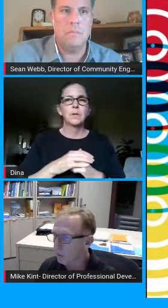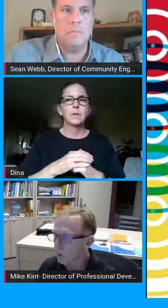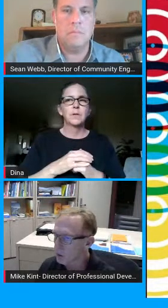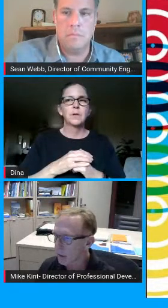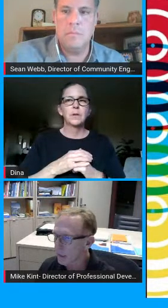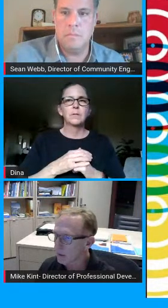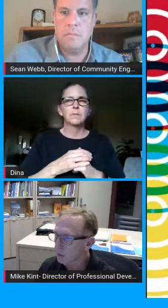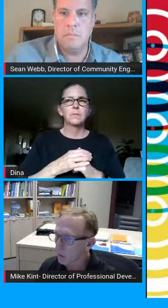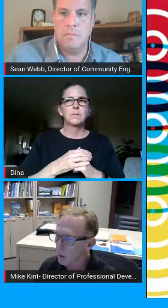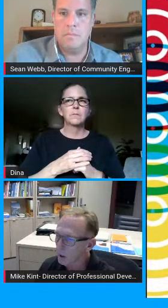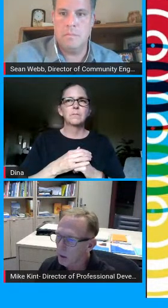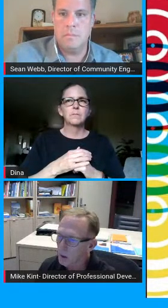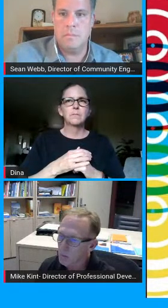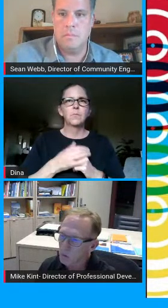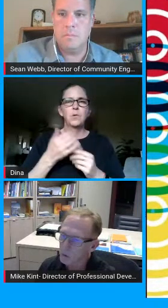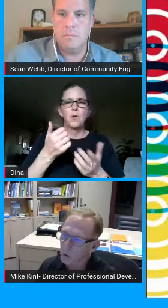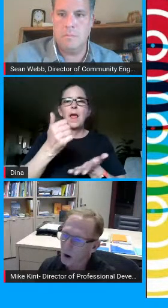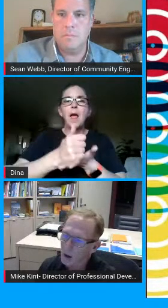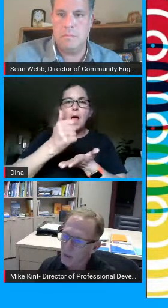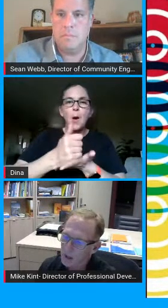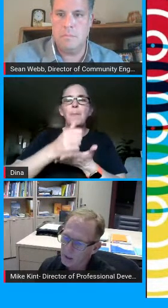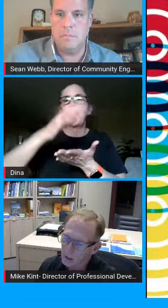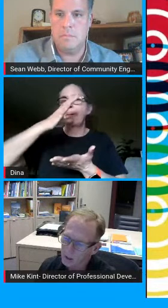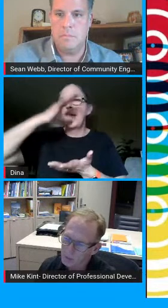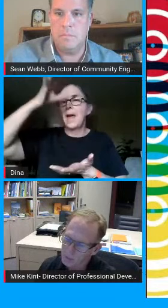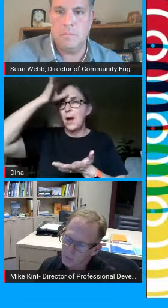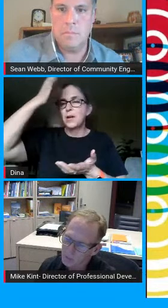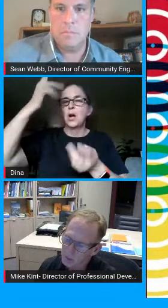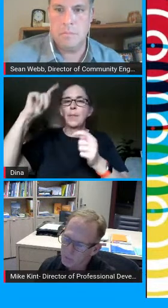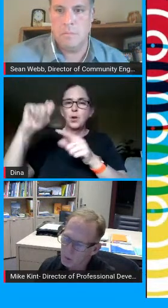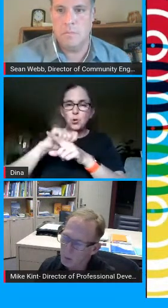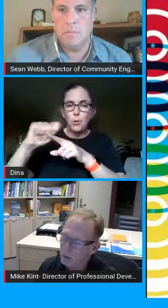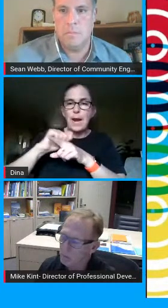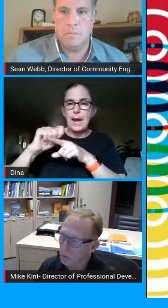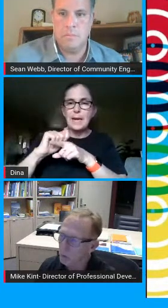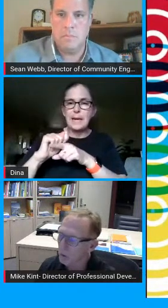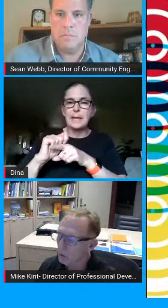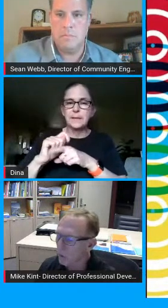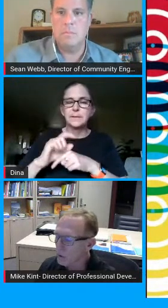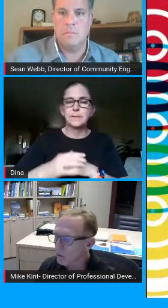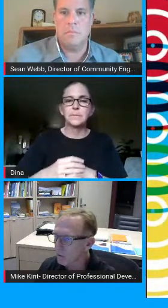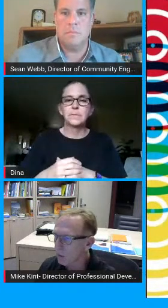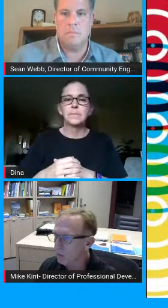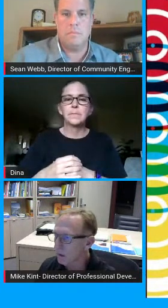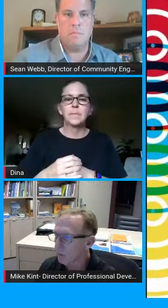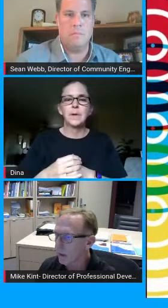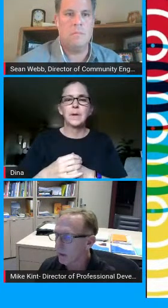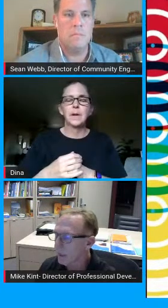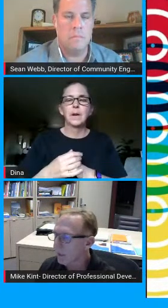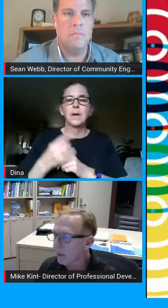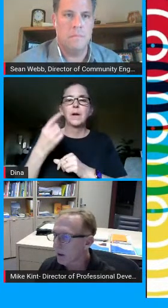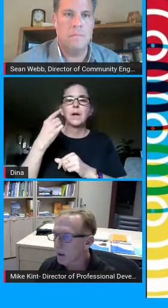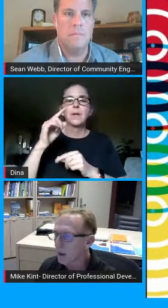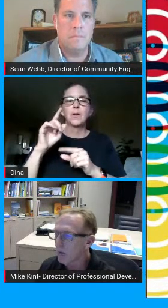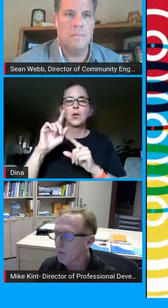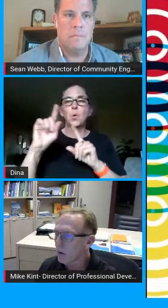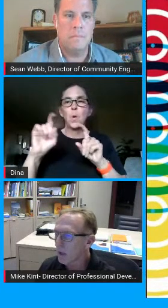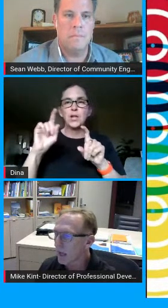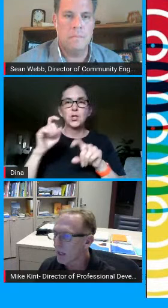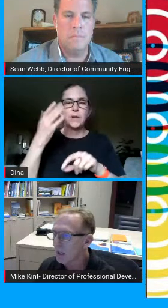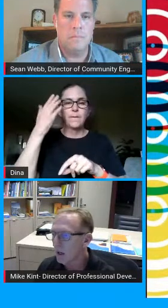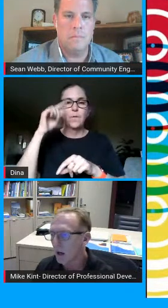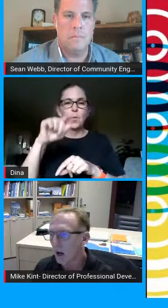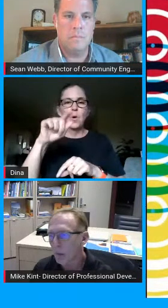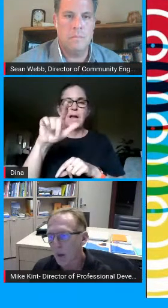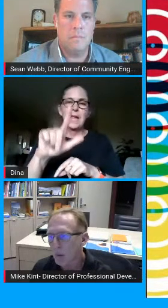much as possible with training as well so on that um that feedback form or those question forms that that link there if